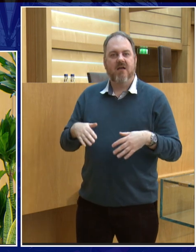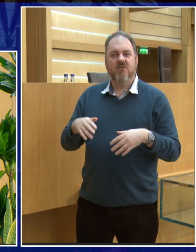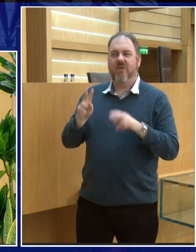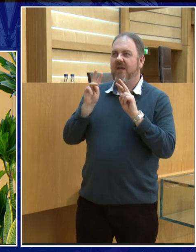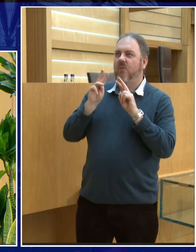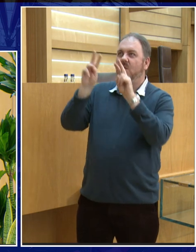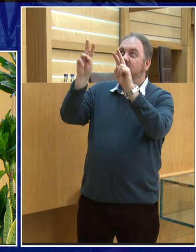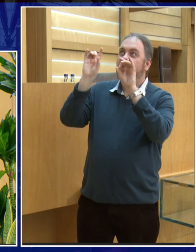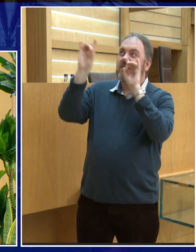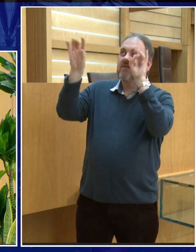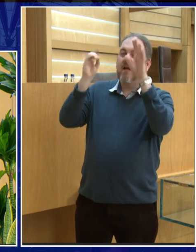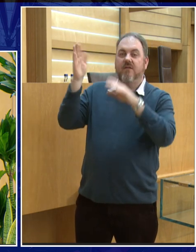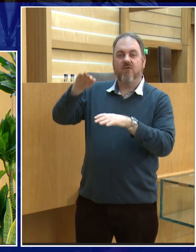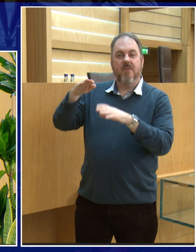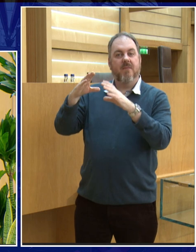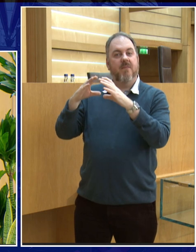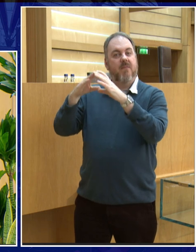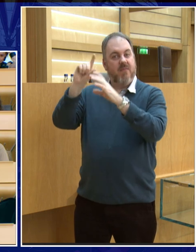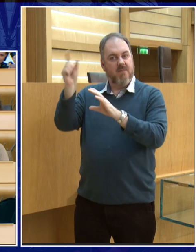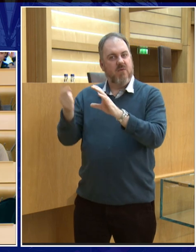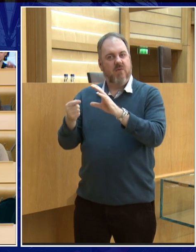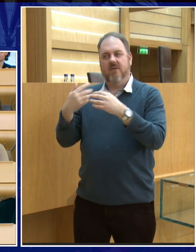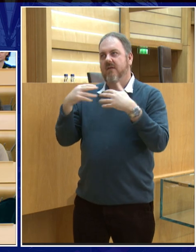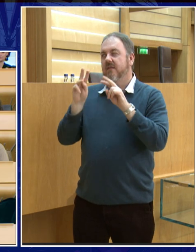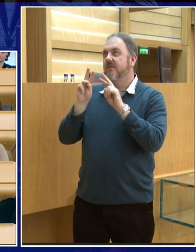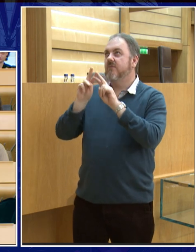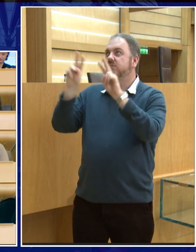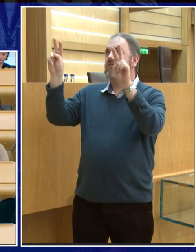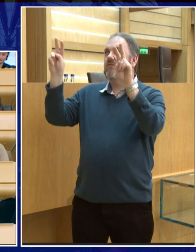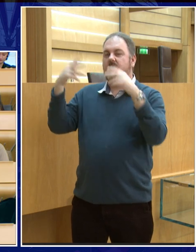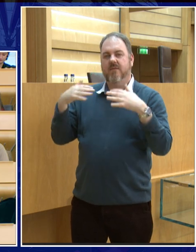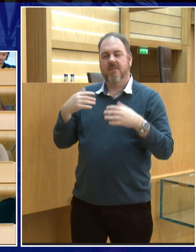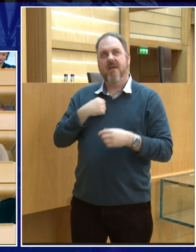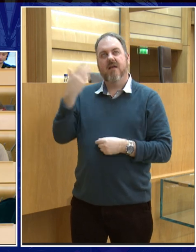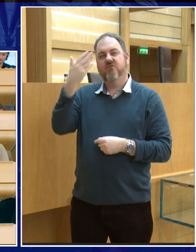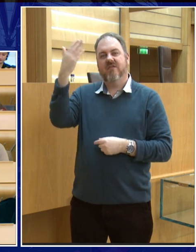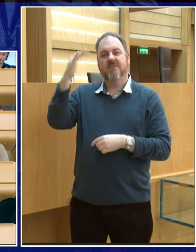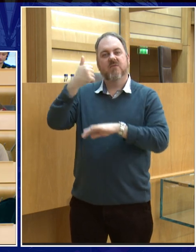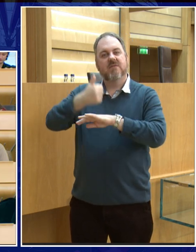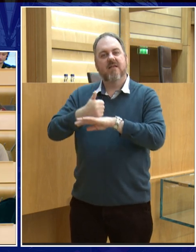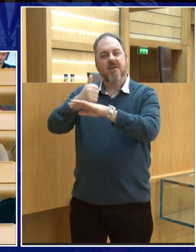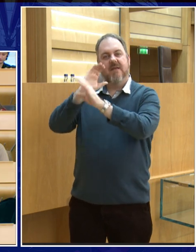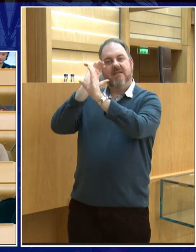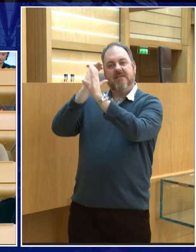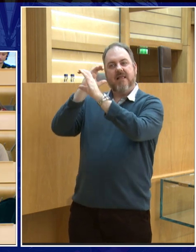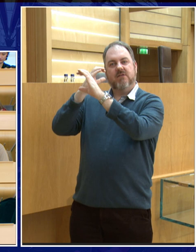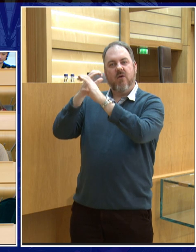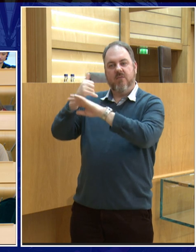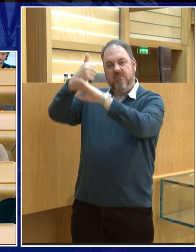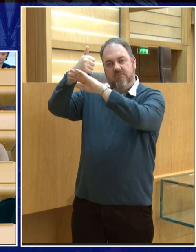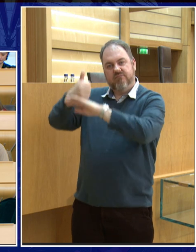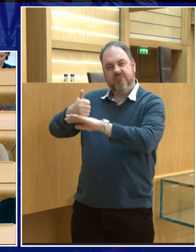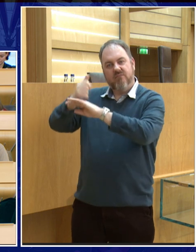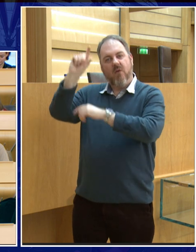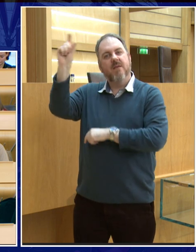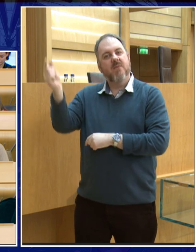radio astronomy sort of visible astronomy that would be great on the moon and that's my dream to have a visible telescope on the moon in one of the dark craters that